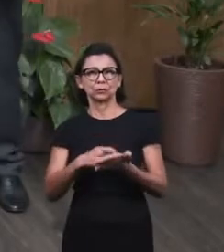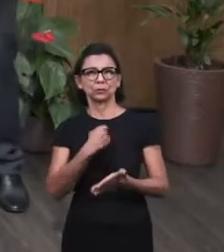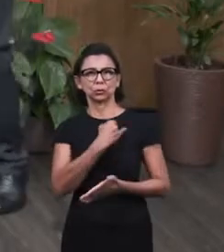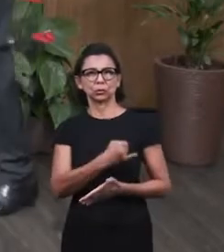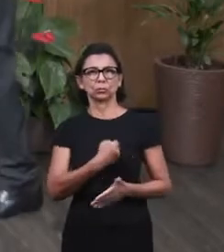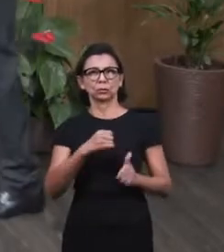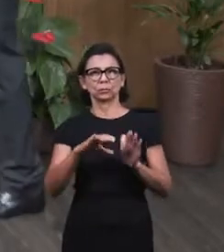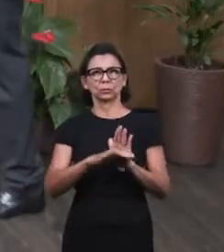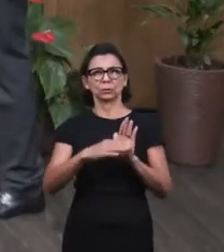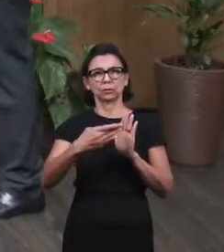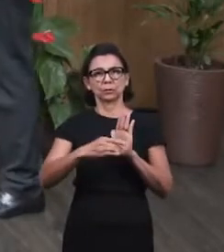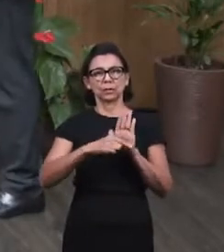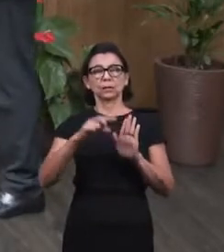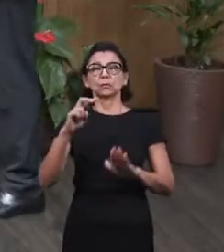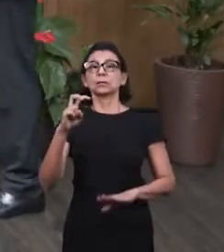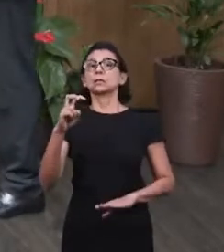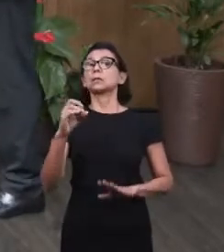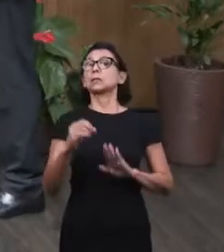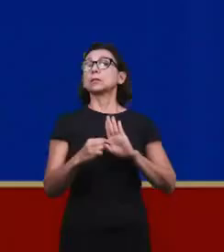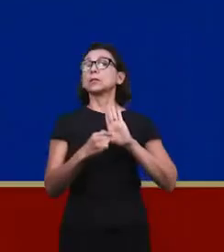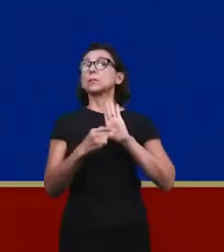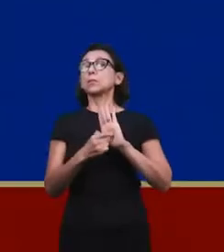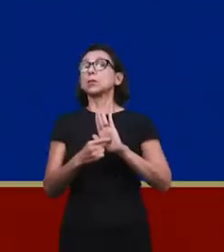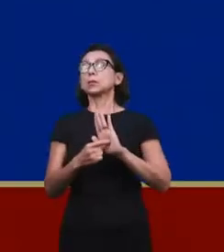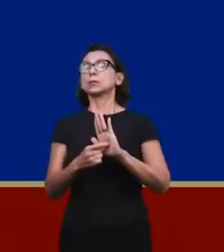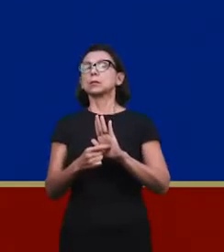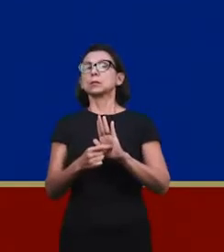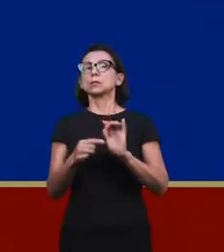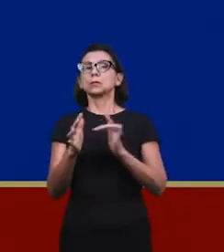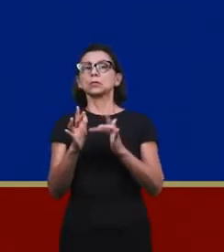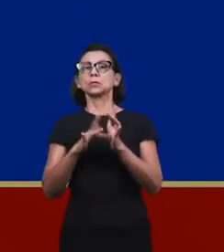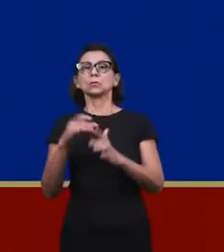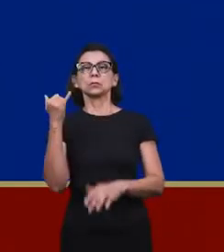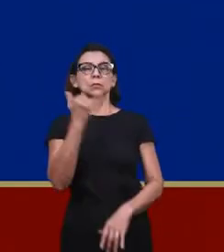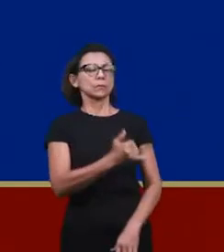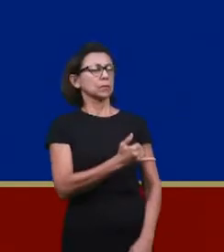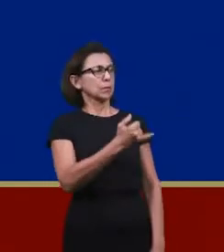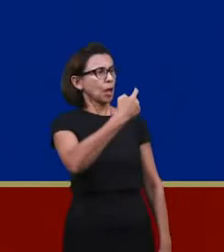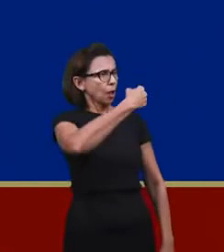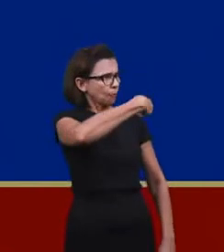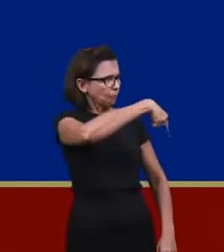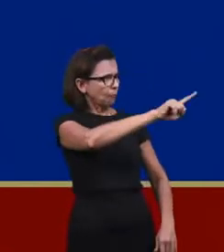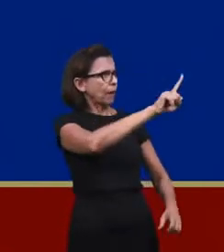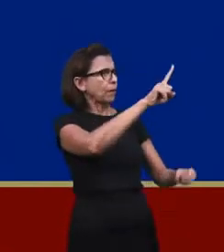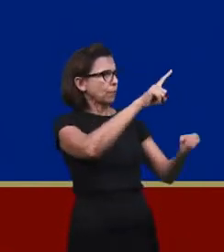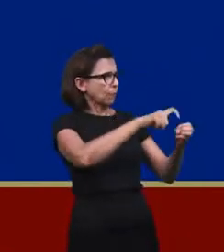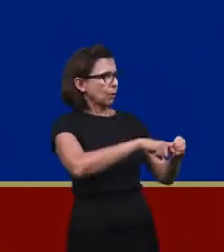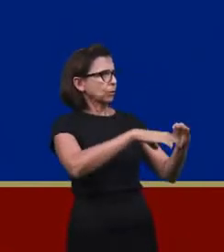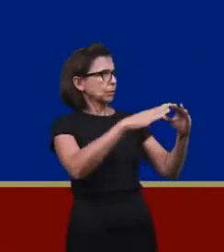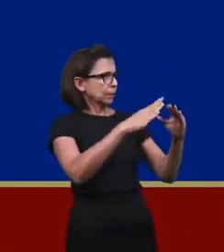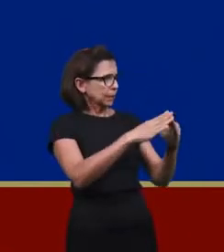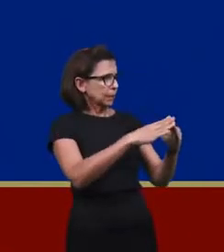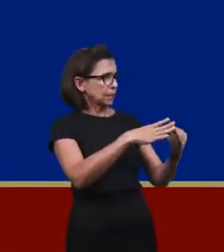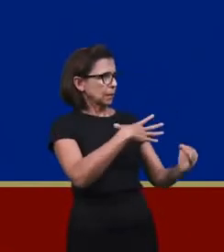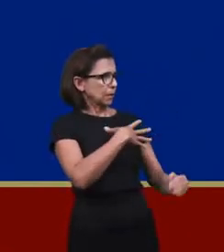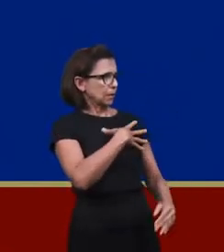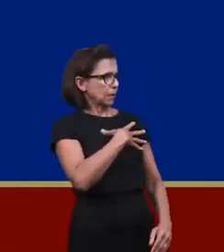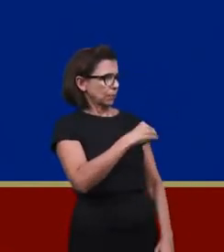John chapter 4 verse 50, Jesus said to him, go your way, your son lives.